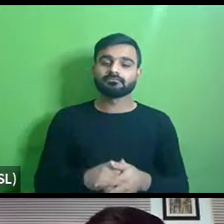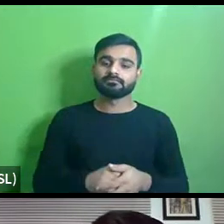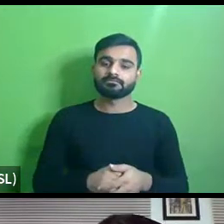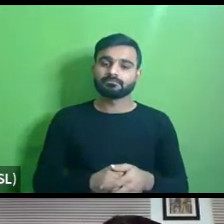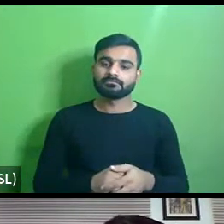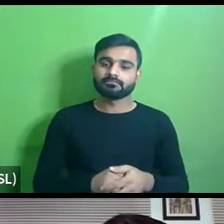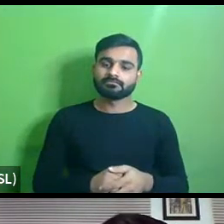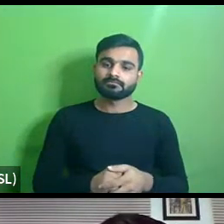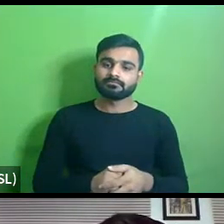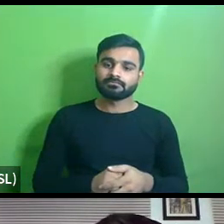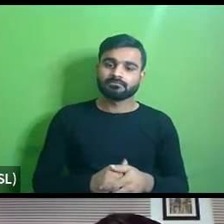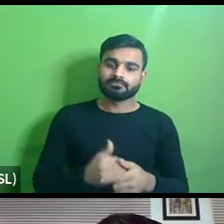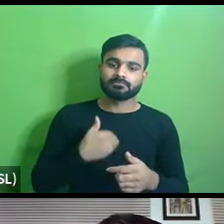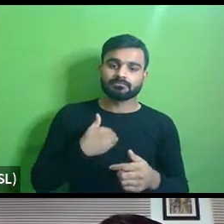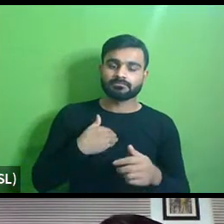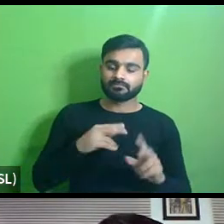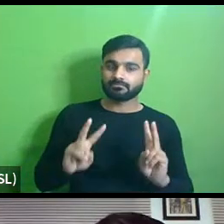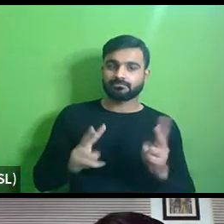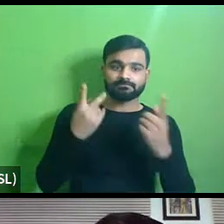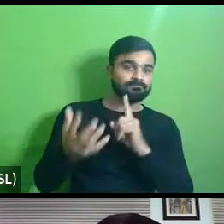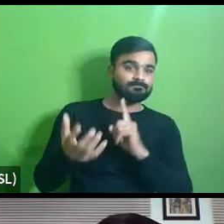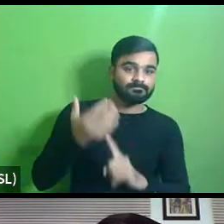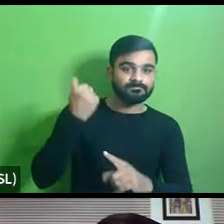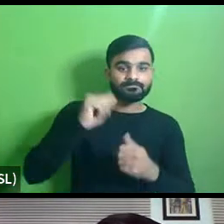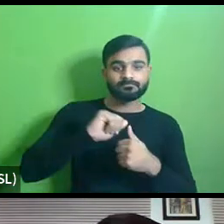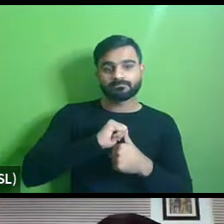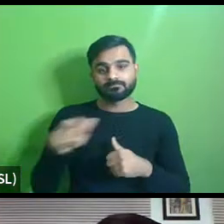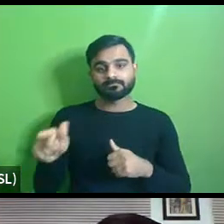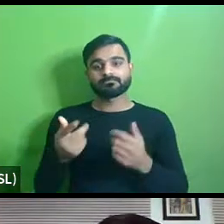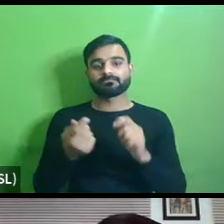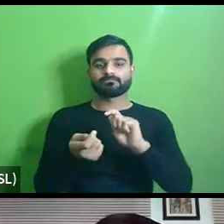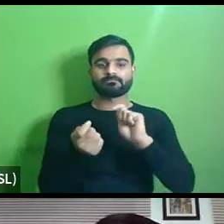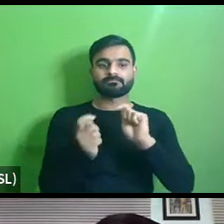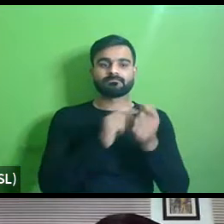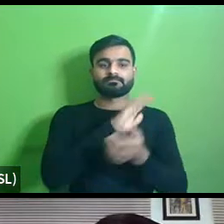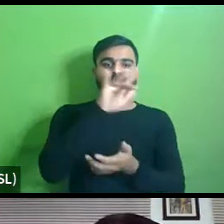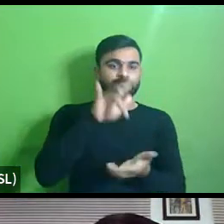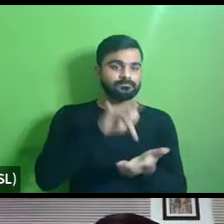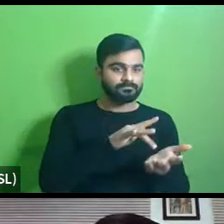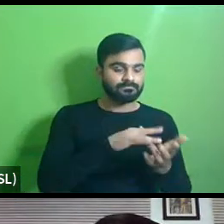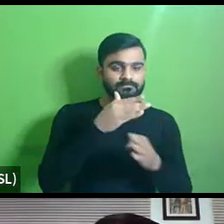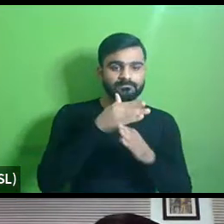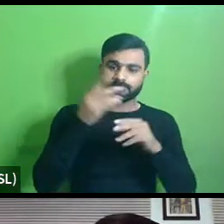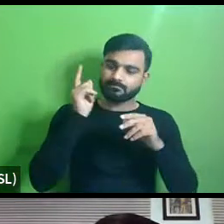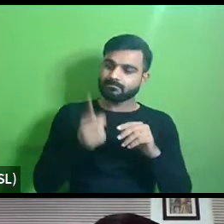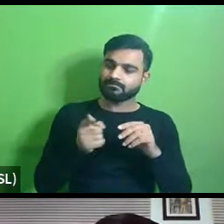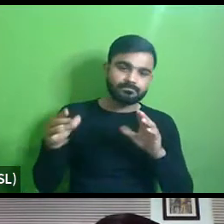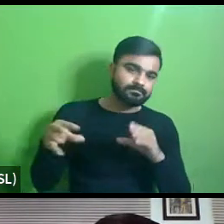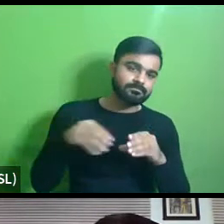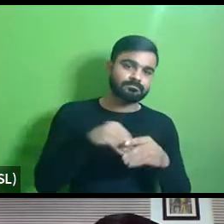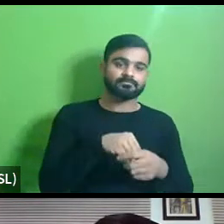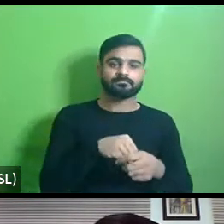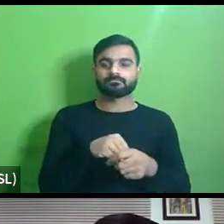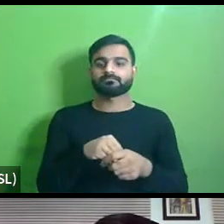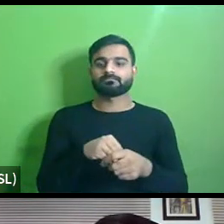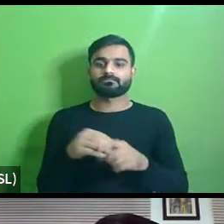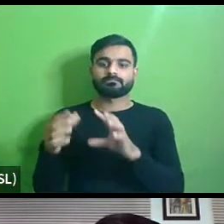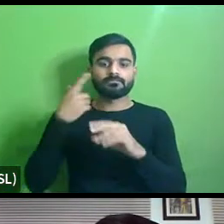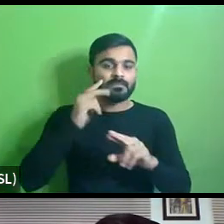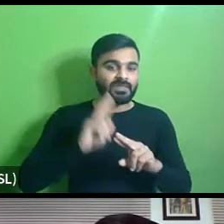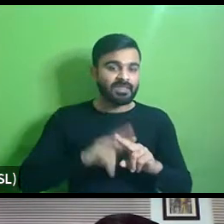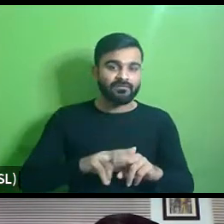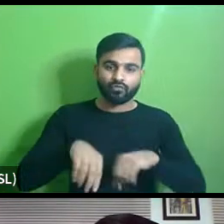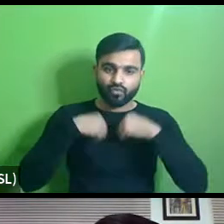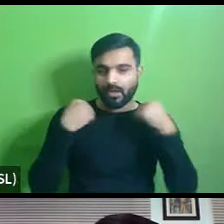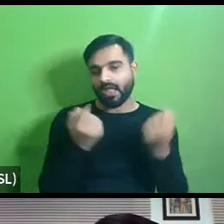you know a unified approach between all the implementing stakeholders needs to be there you know there are sporadic efforts